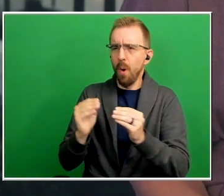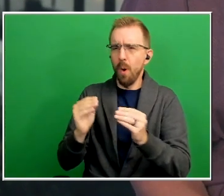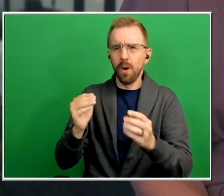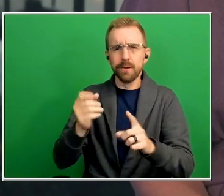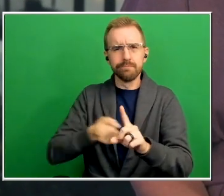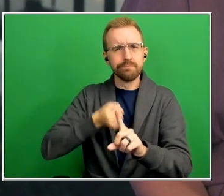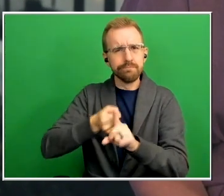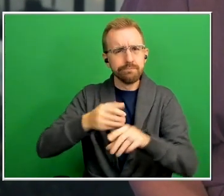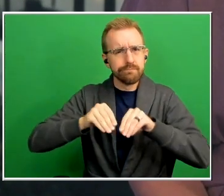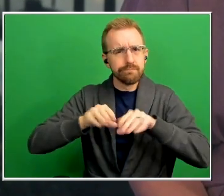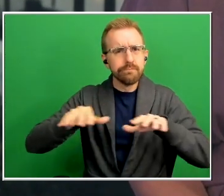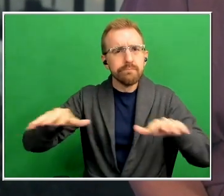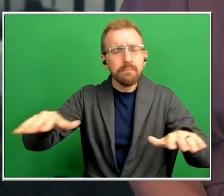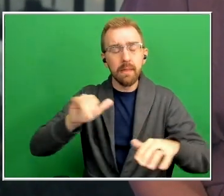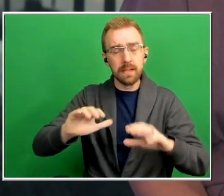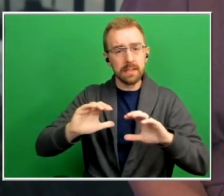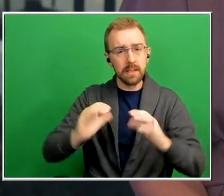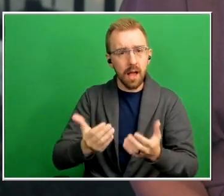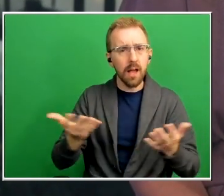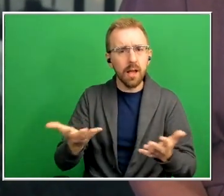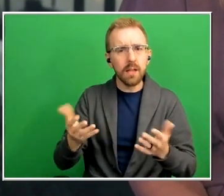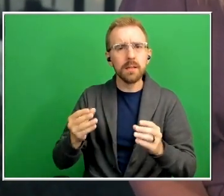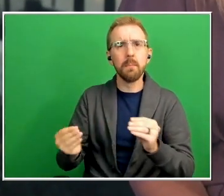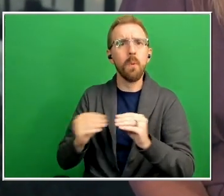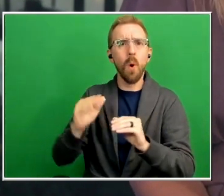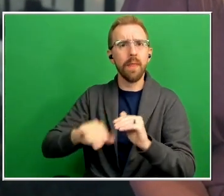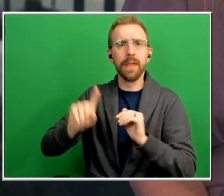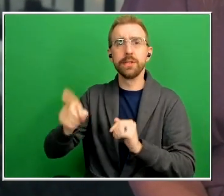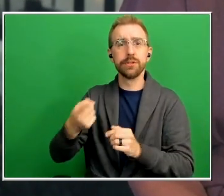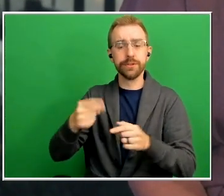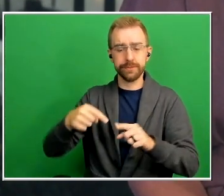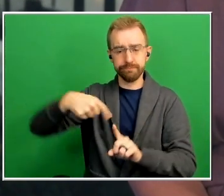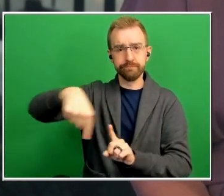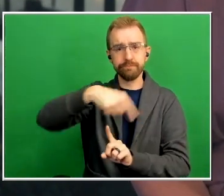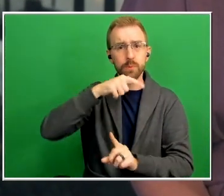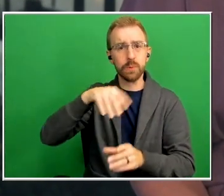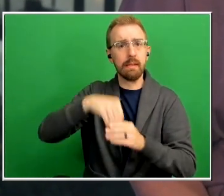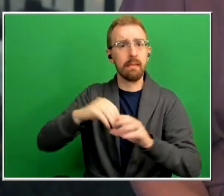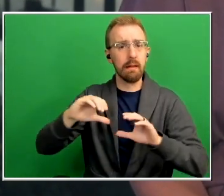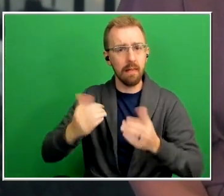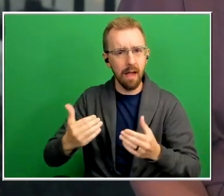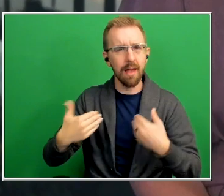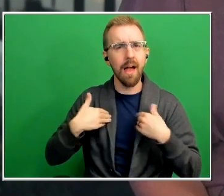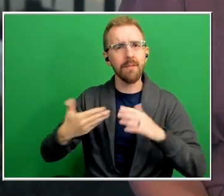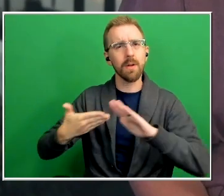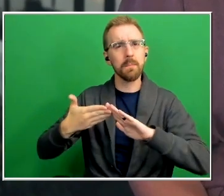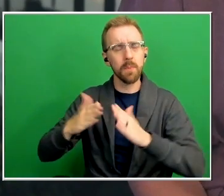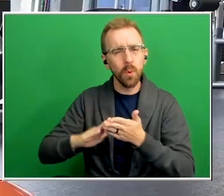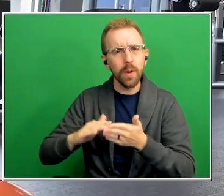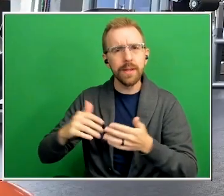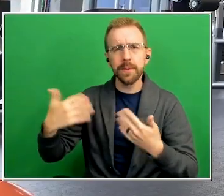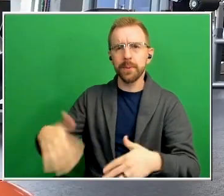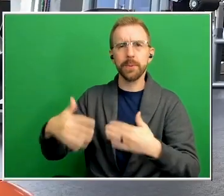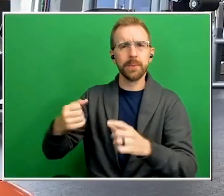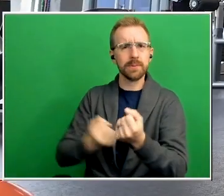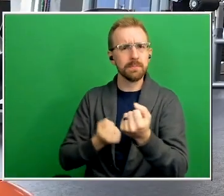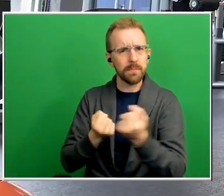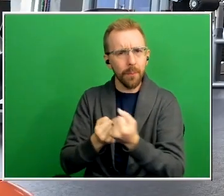class extend far beyond the participants creating a community rich in support and camaraderie